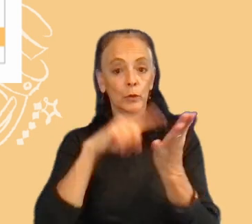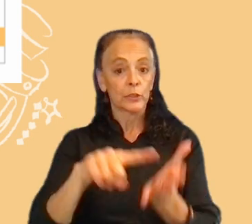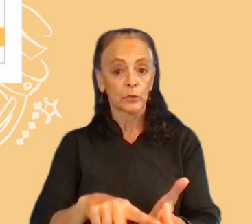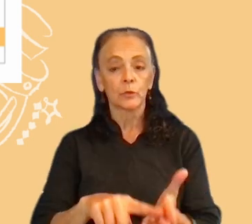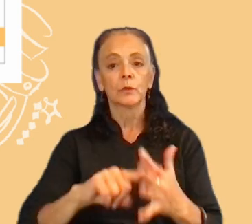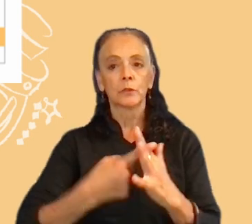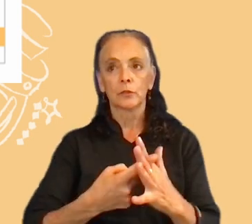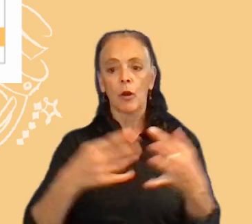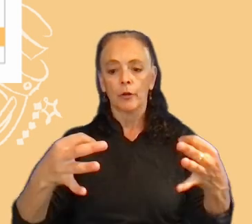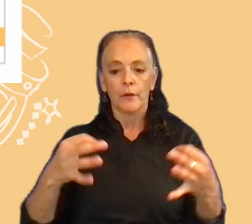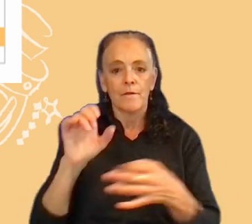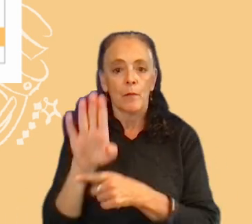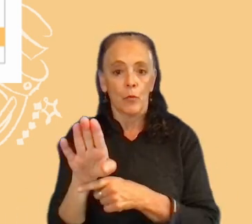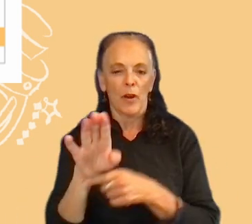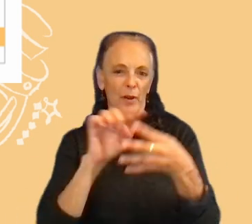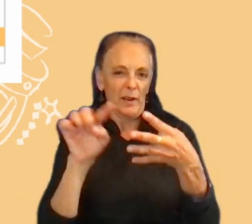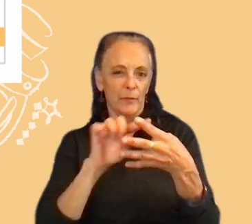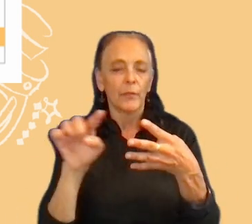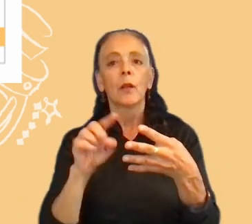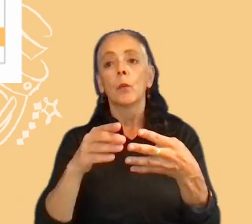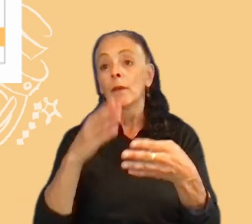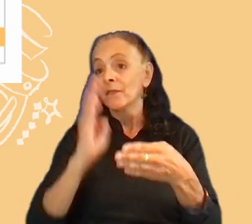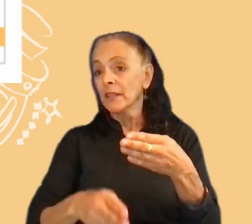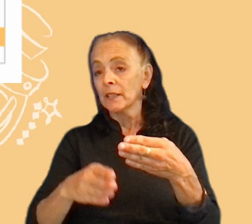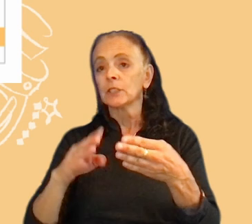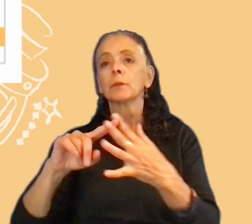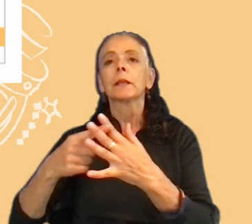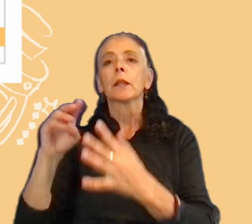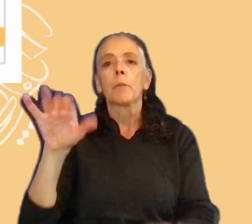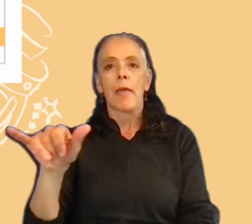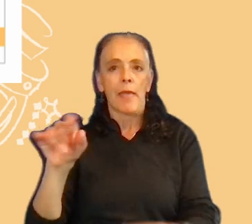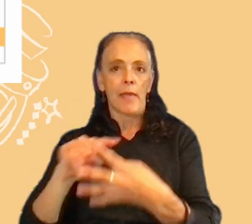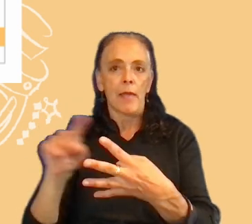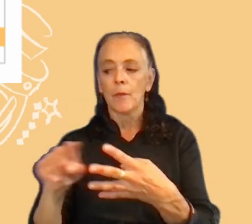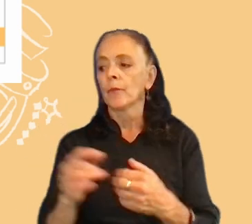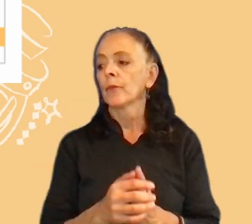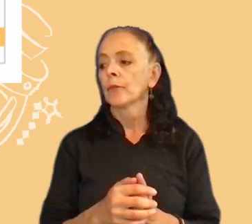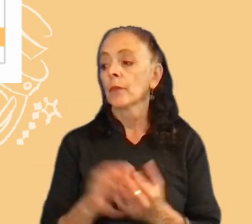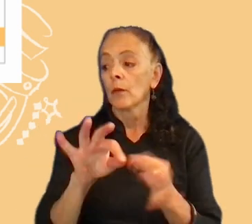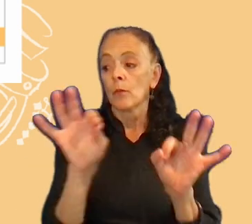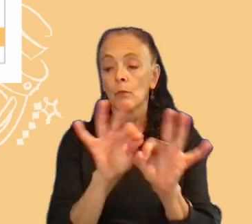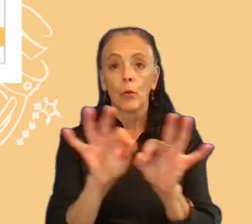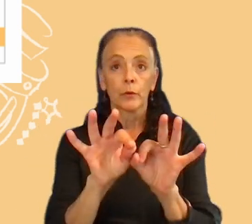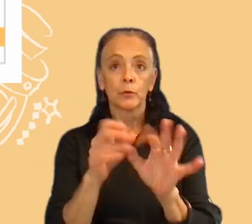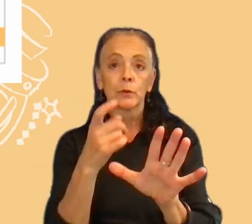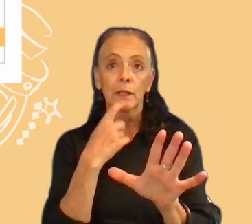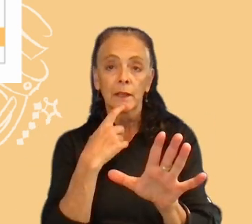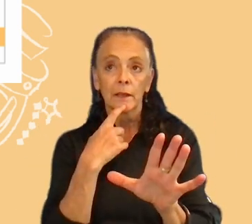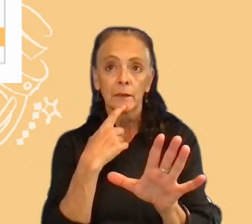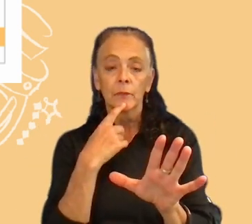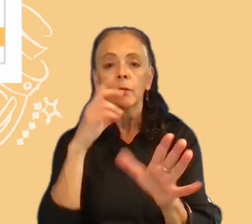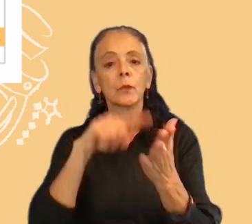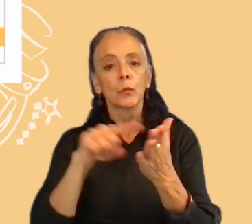earlier in February and we finished in the beginning of May. It's important to say that the